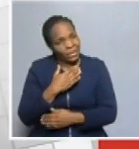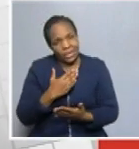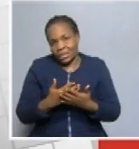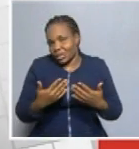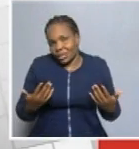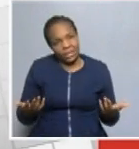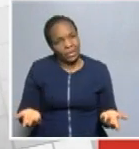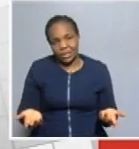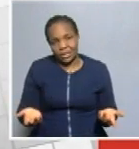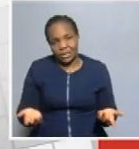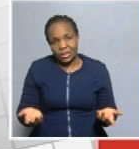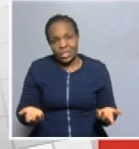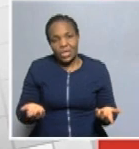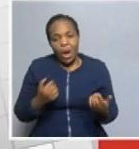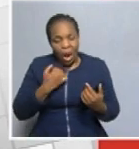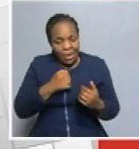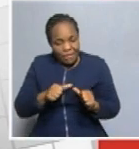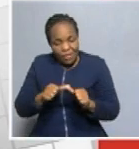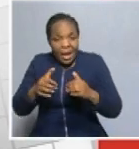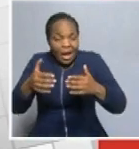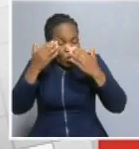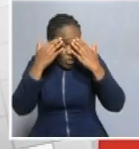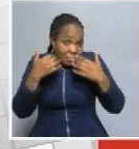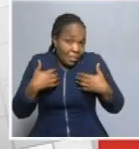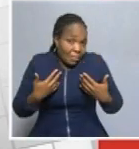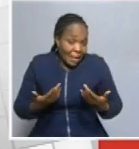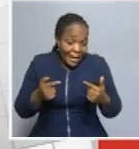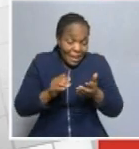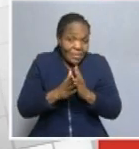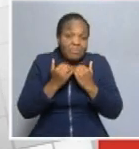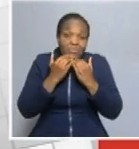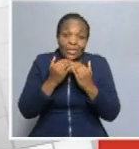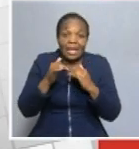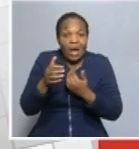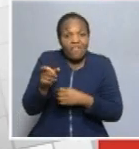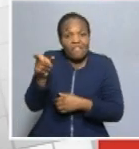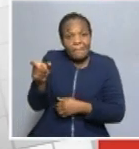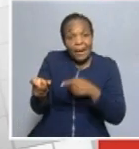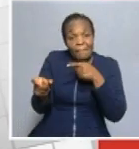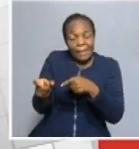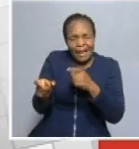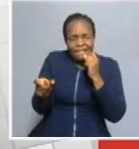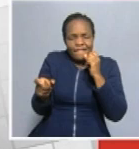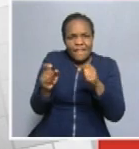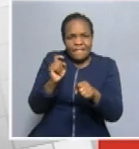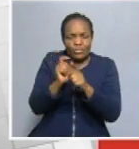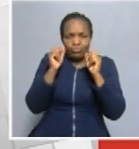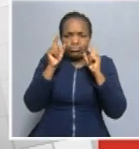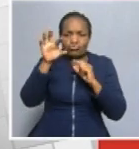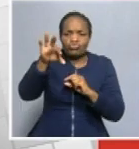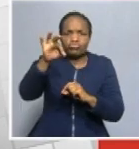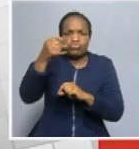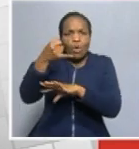supposed to anchor ourselves and that becomes very important that a person identifies a place,